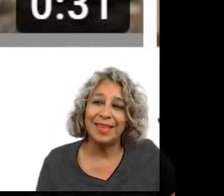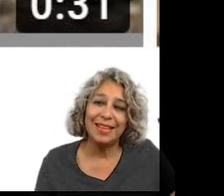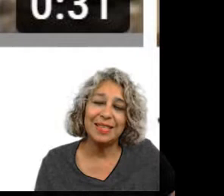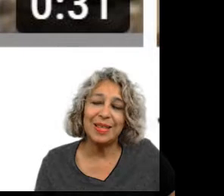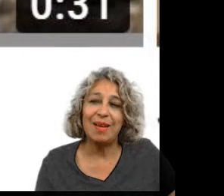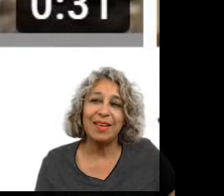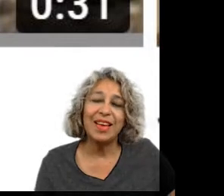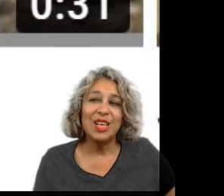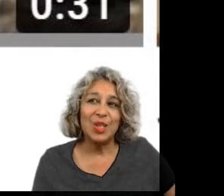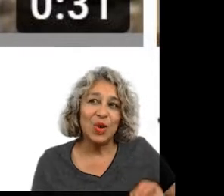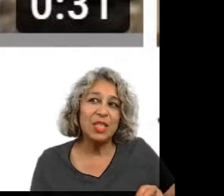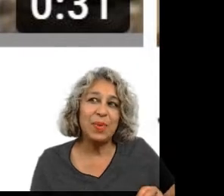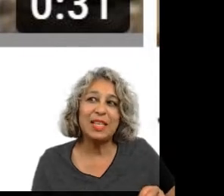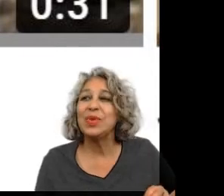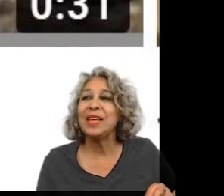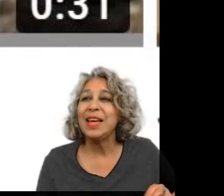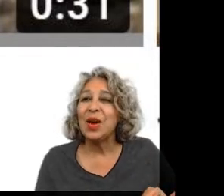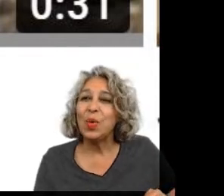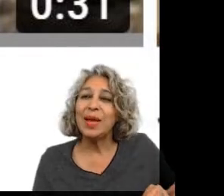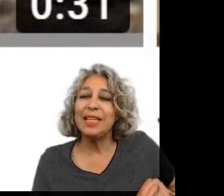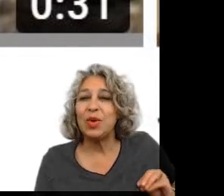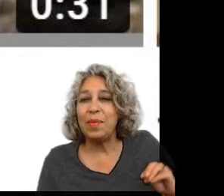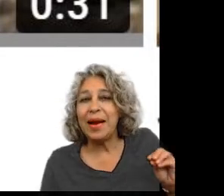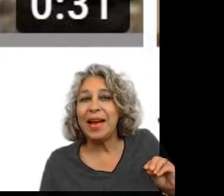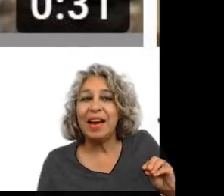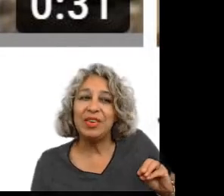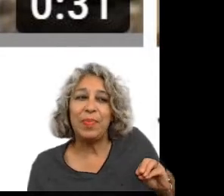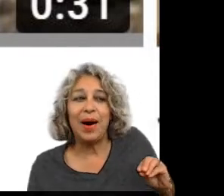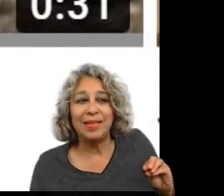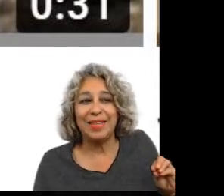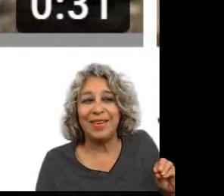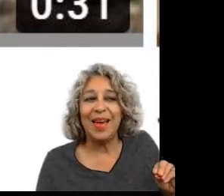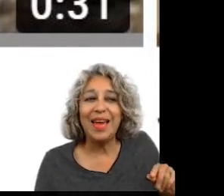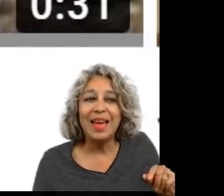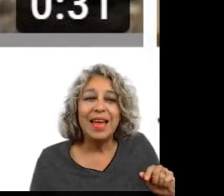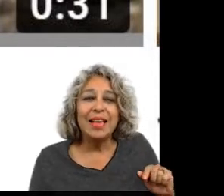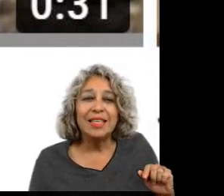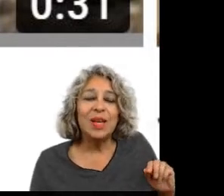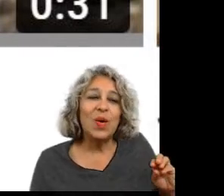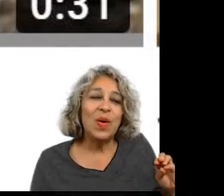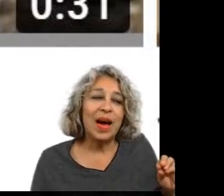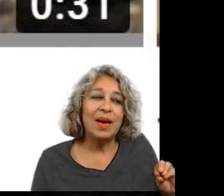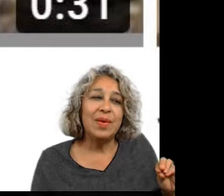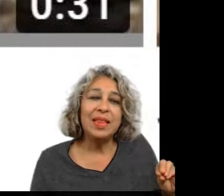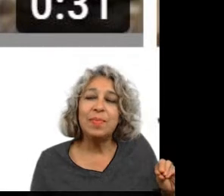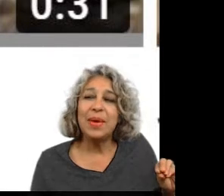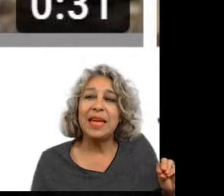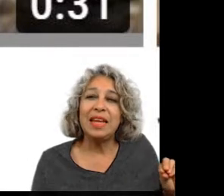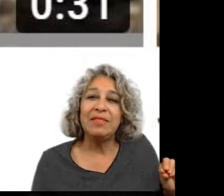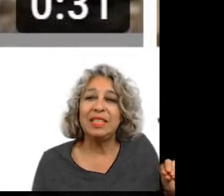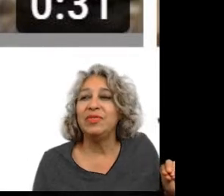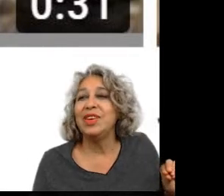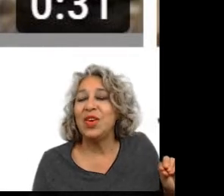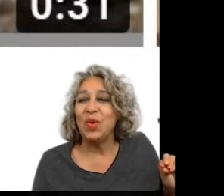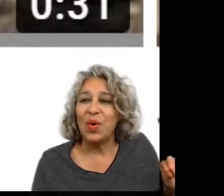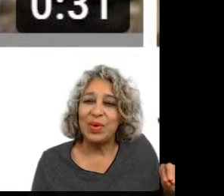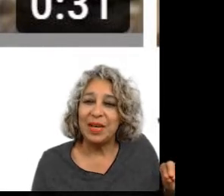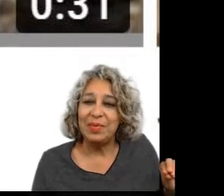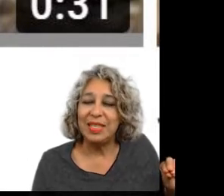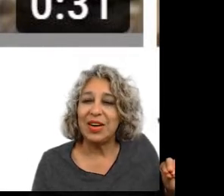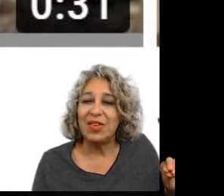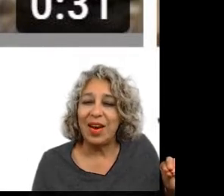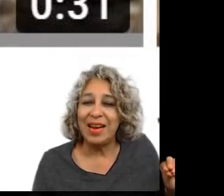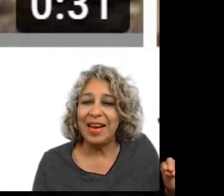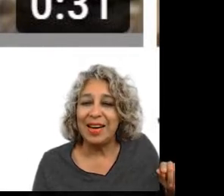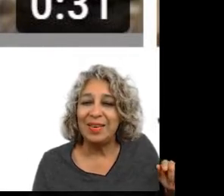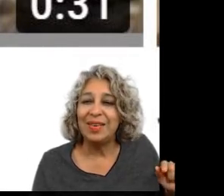uh seconds long so he speaks really quickly so I might have to pause it okay so uh in the beginning of this video which